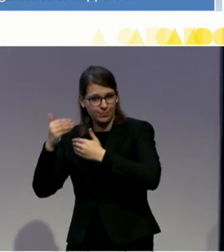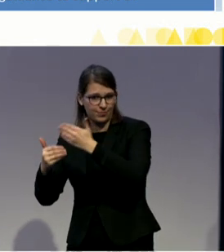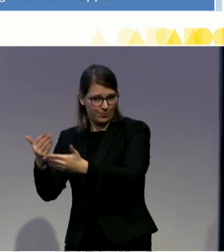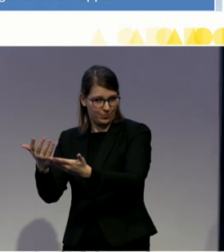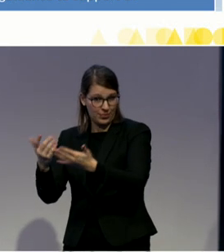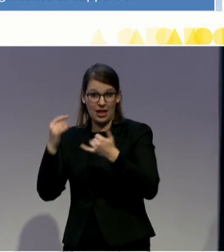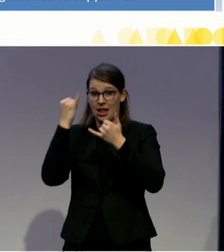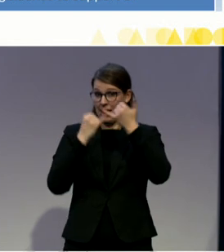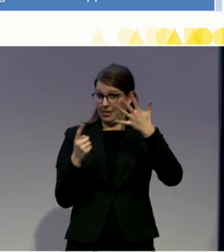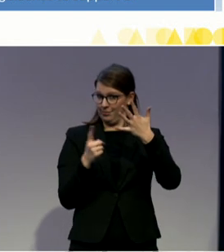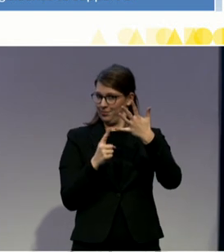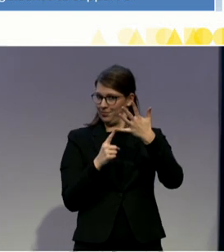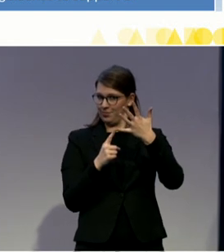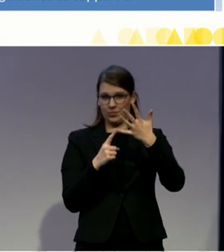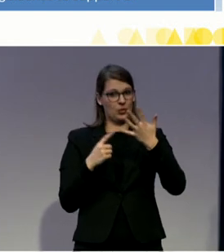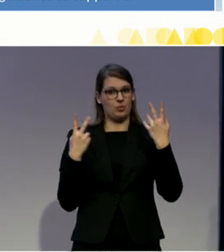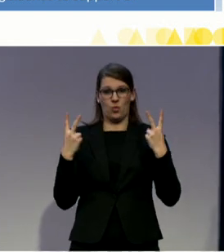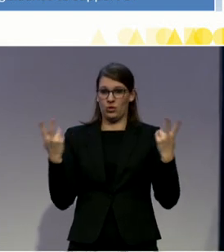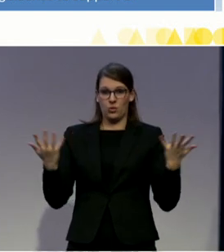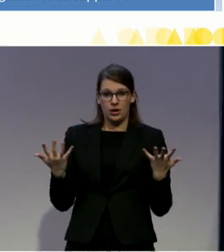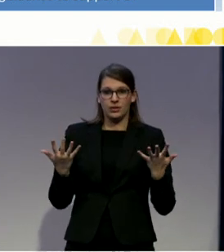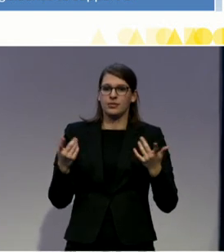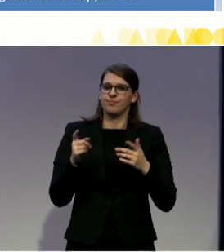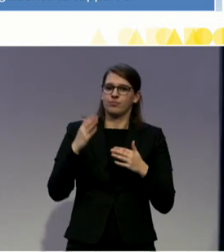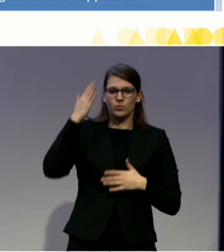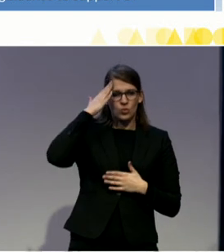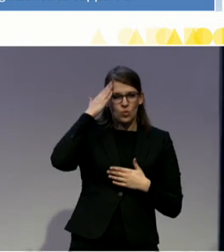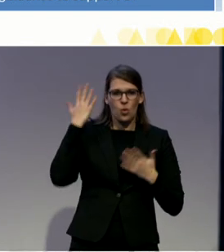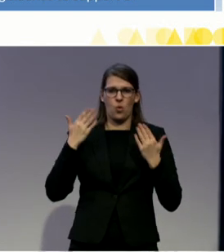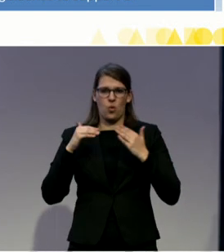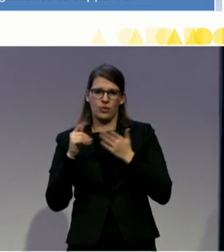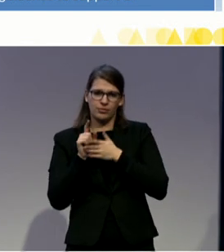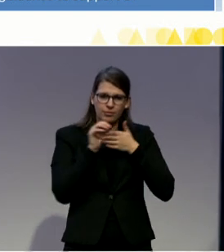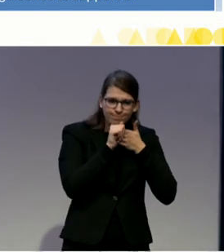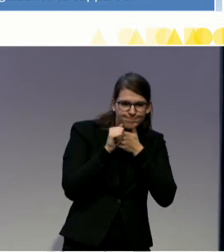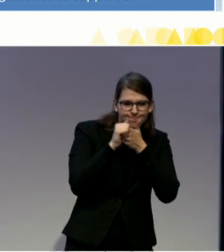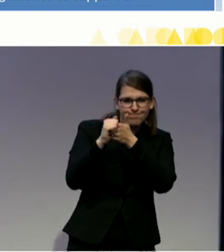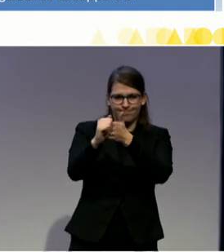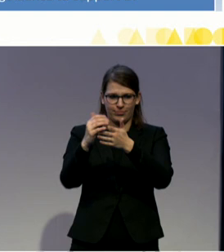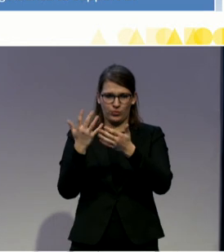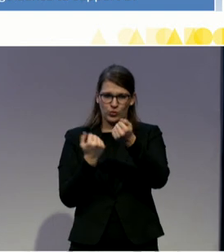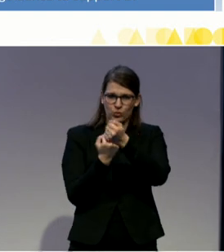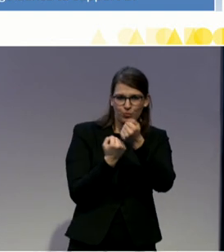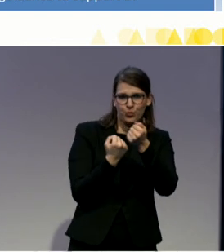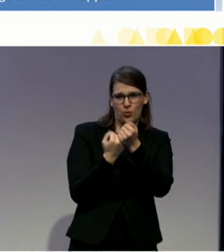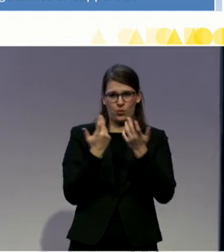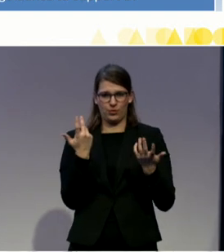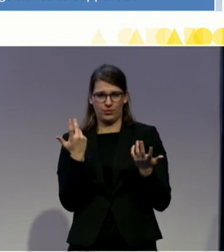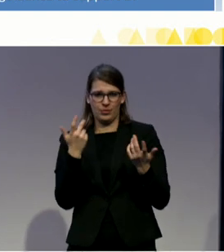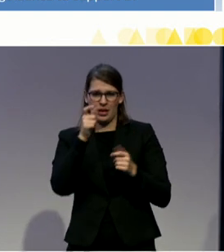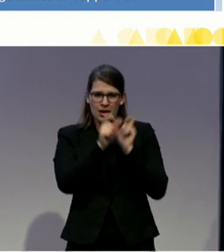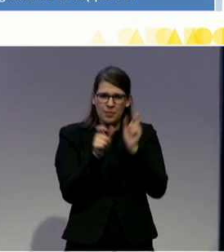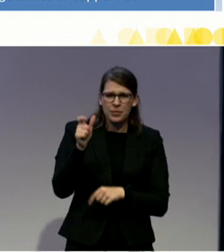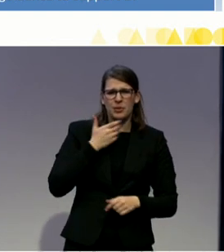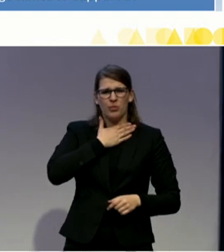availability of guidance. And we heard time and again that people really wanted to achieve de-institutionalization, but they just weren't sure how.